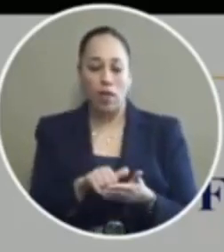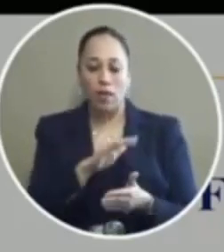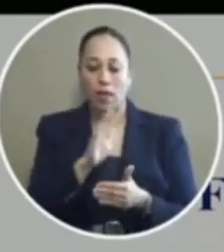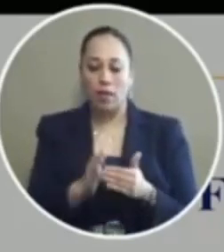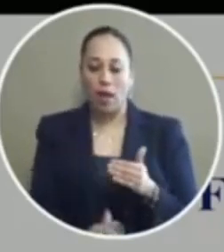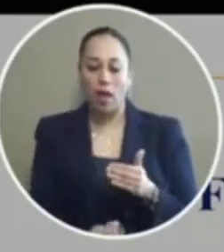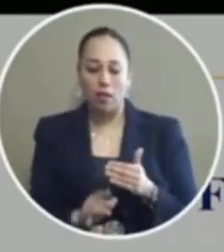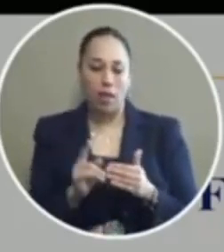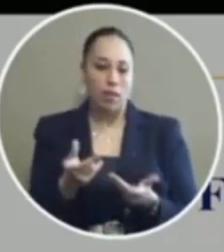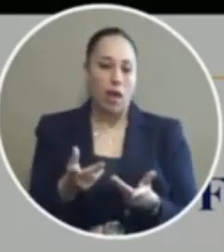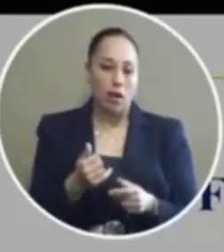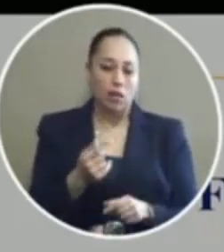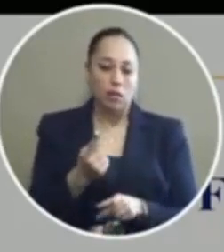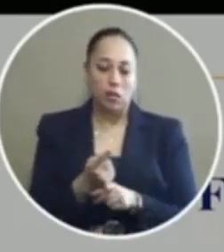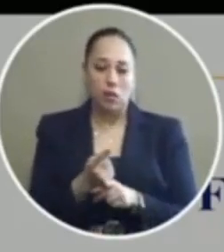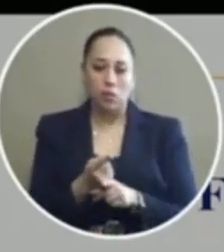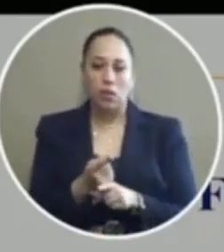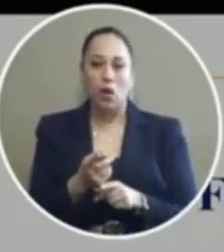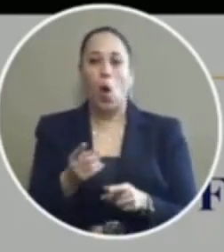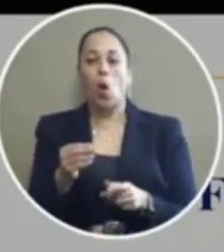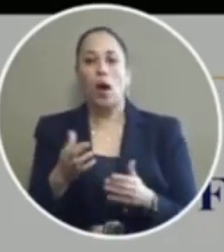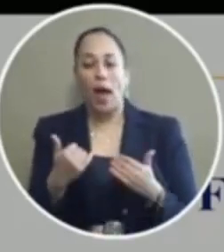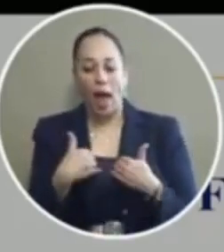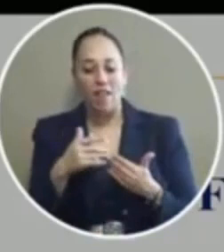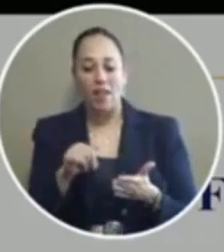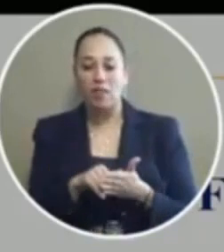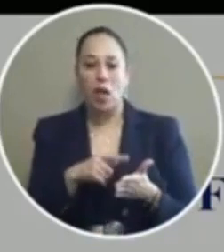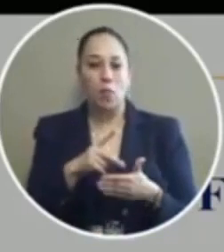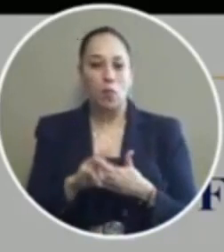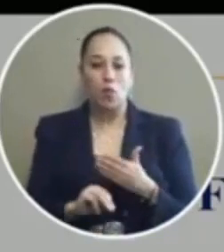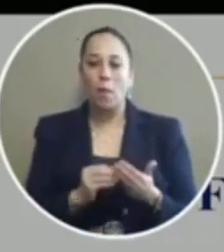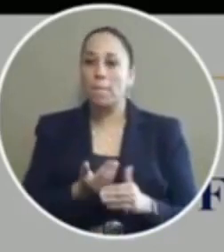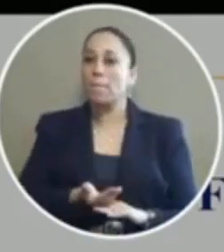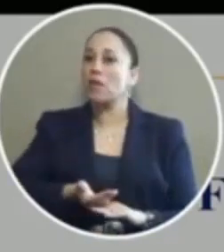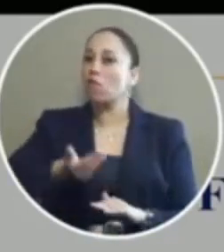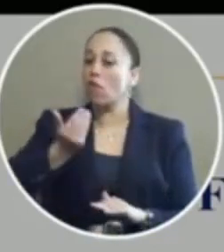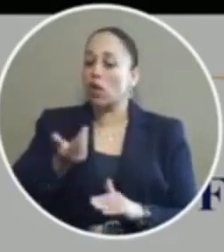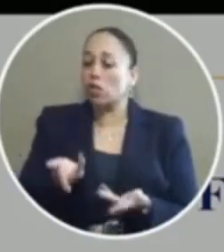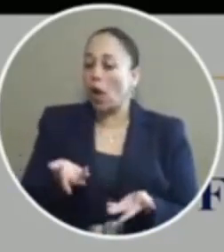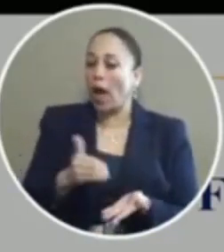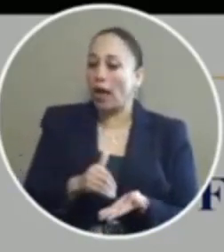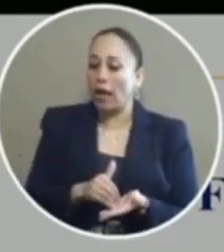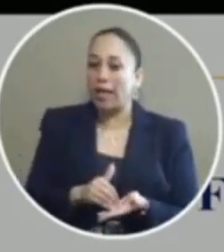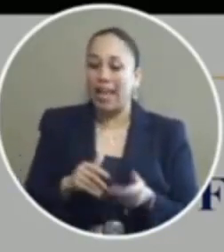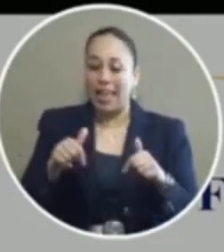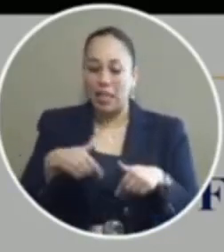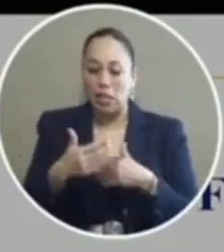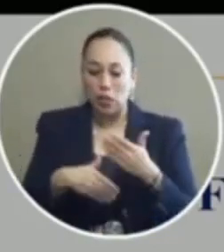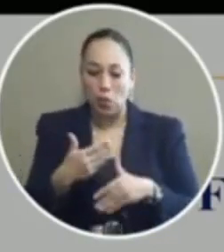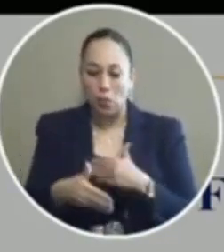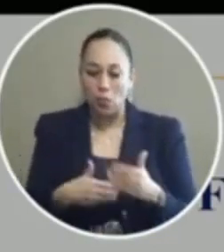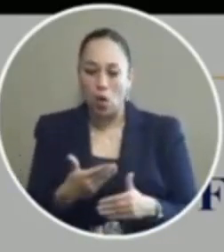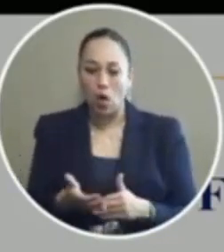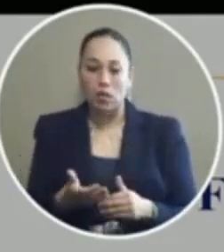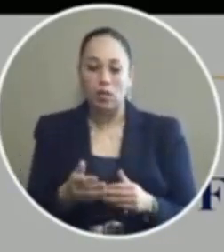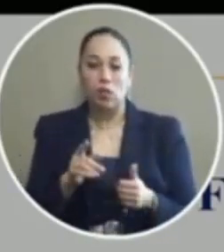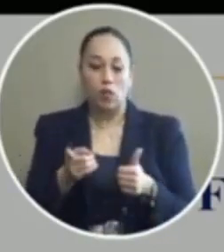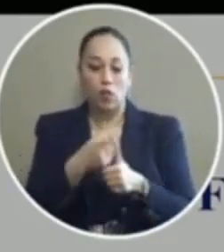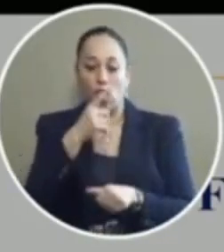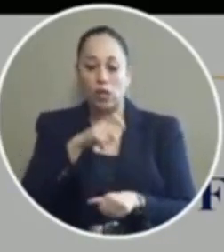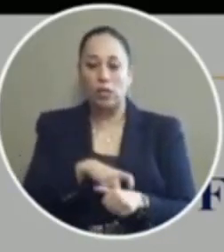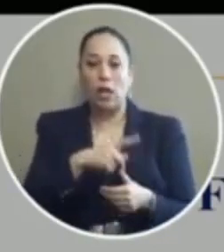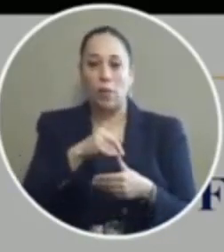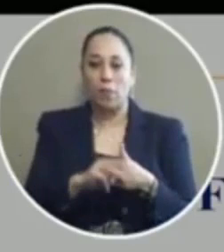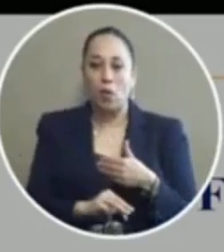not be on any type of probation or haven't been in the program before so again this process is in place through the first transfer